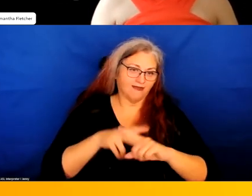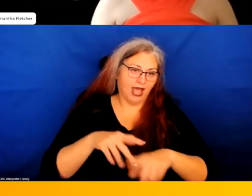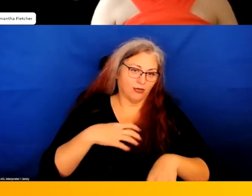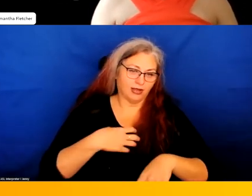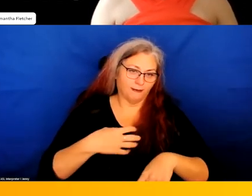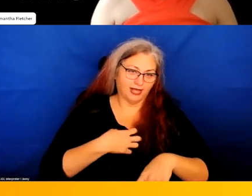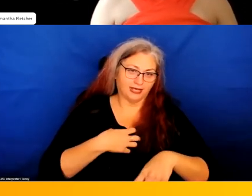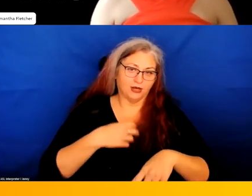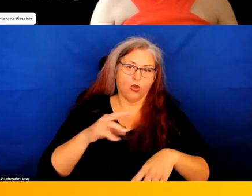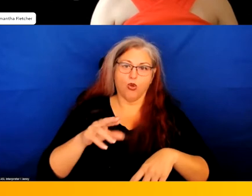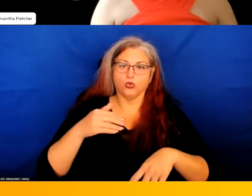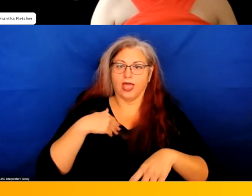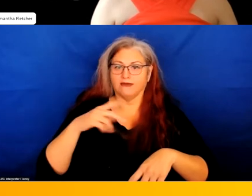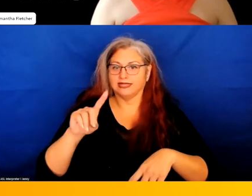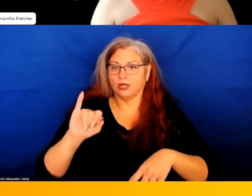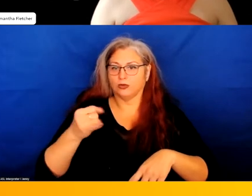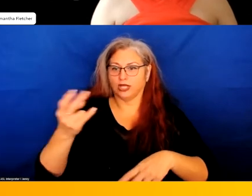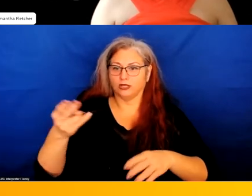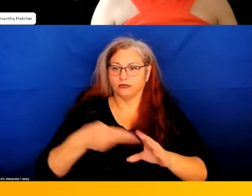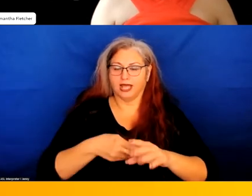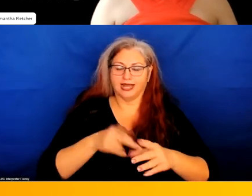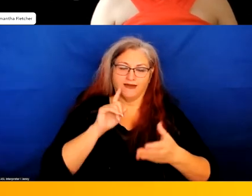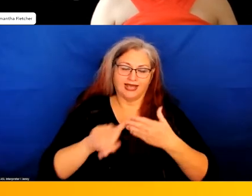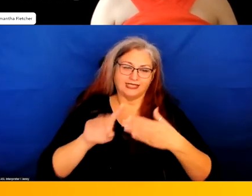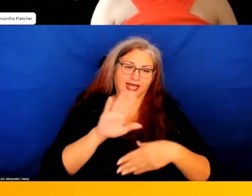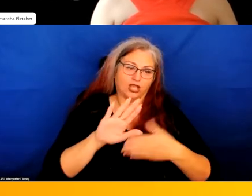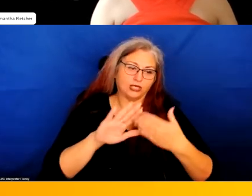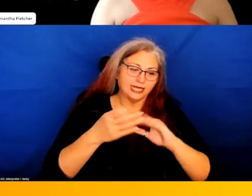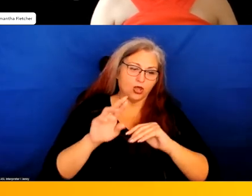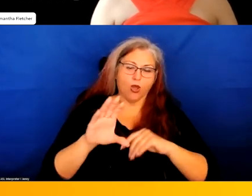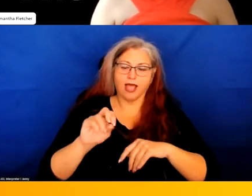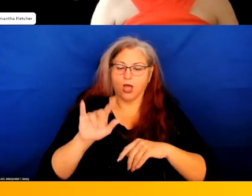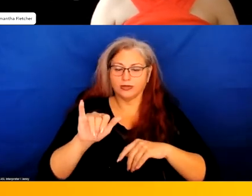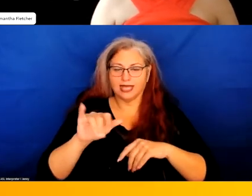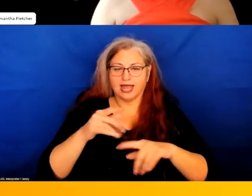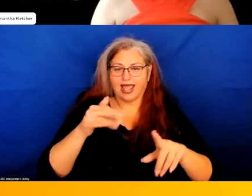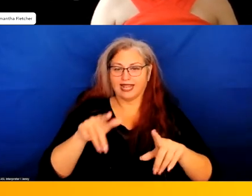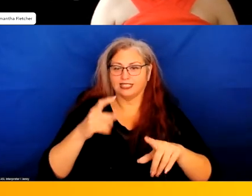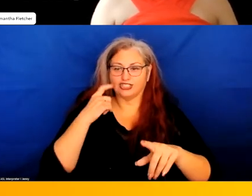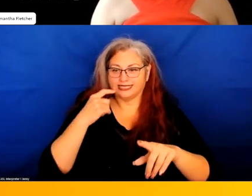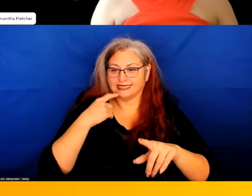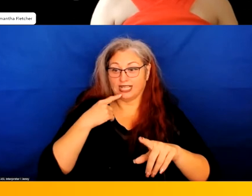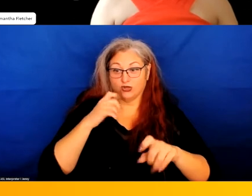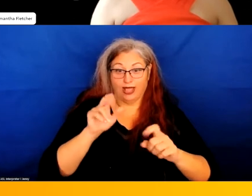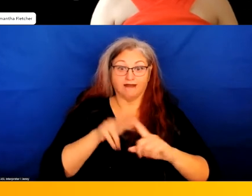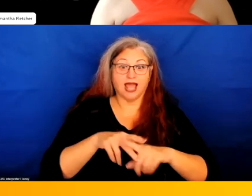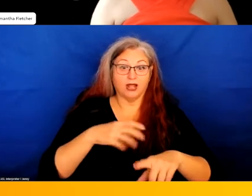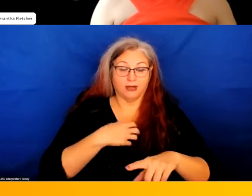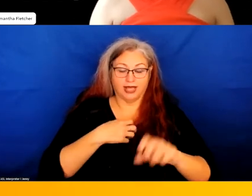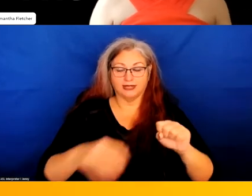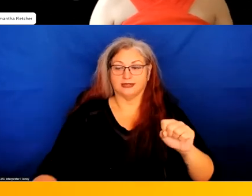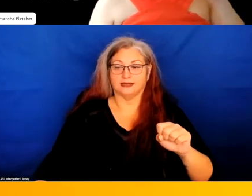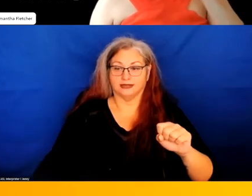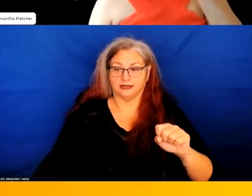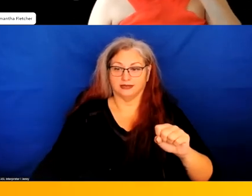or have DOJ investigate their city or county. And so Haley just said that you can file a complaint or,